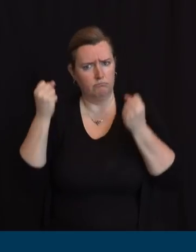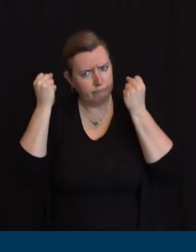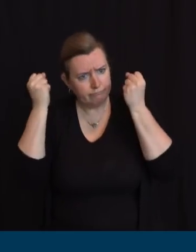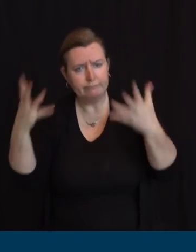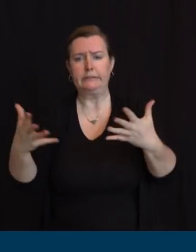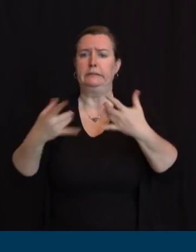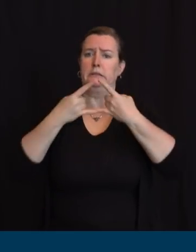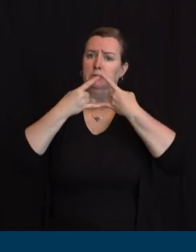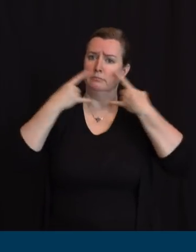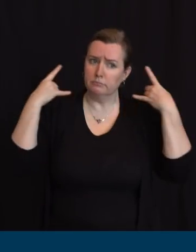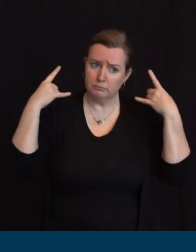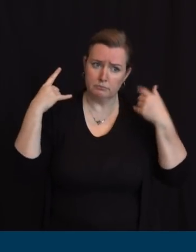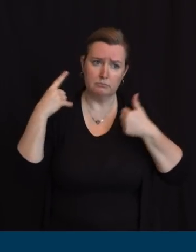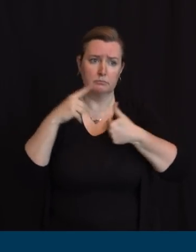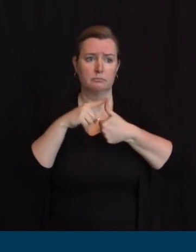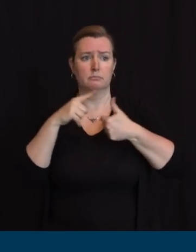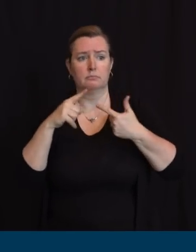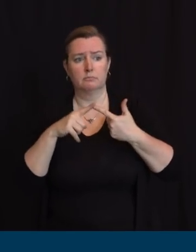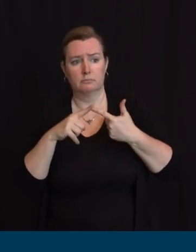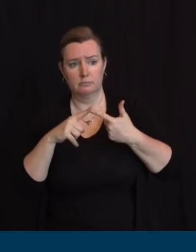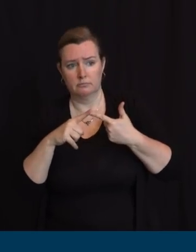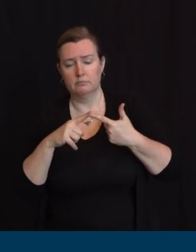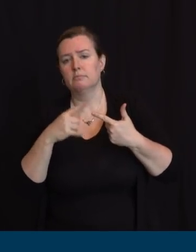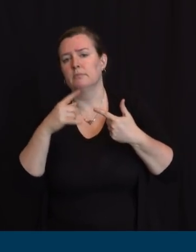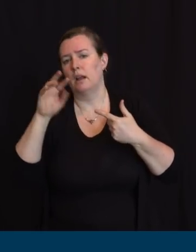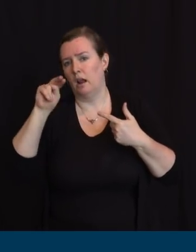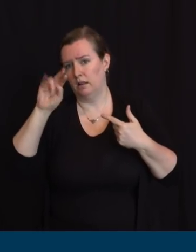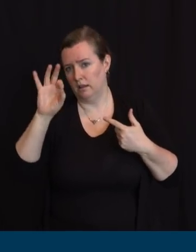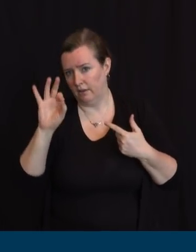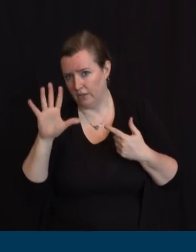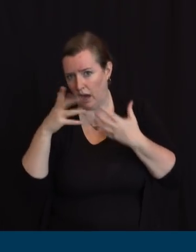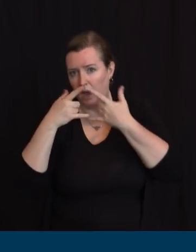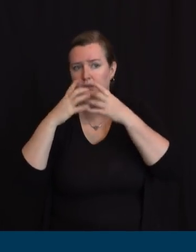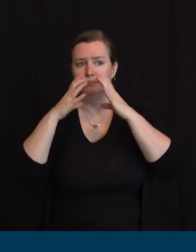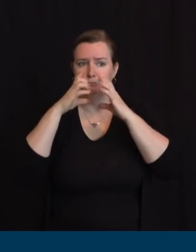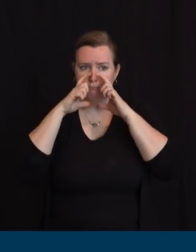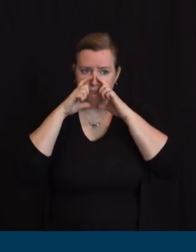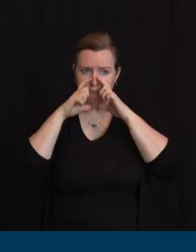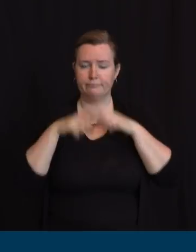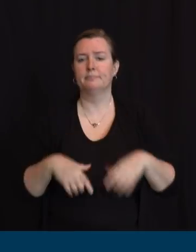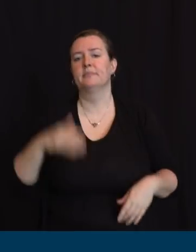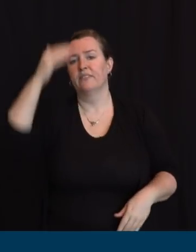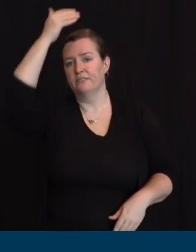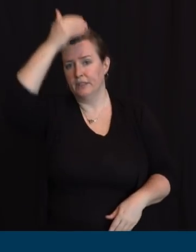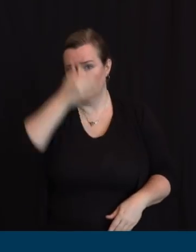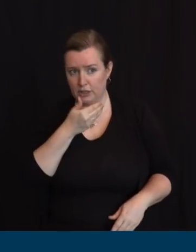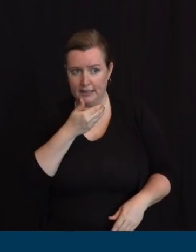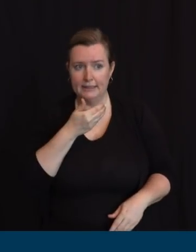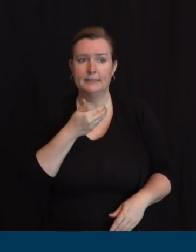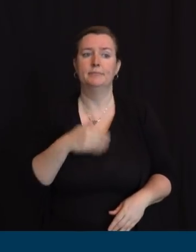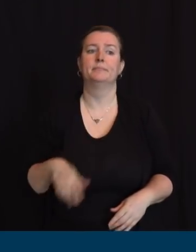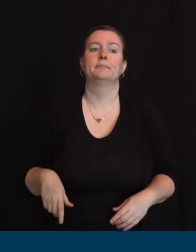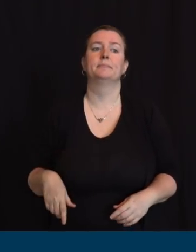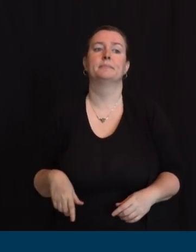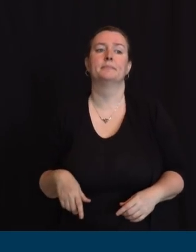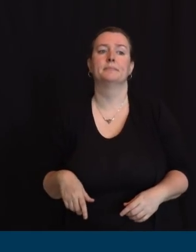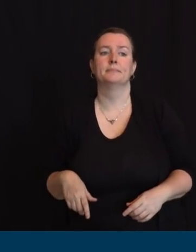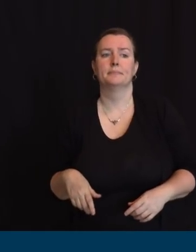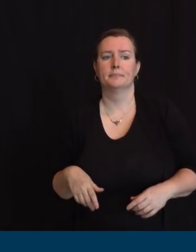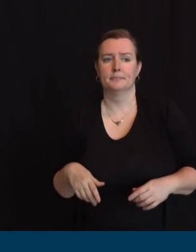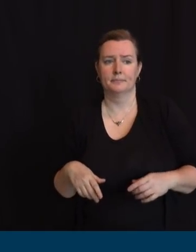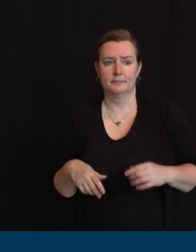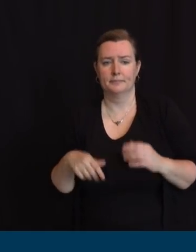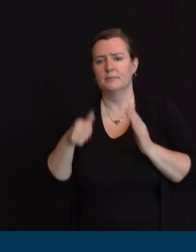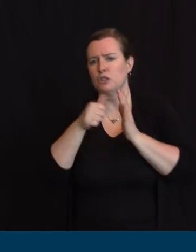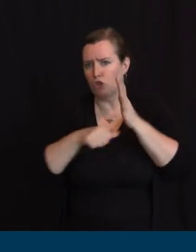7,008 face shields, 4,728 surgical gowns, and